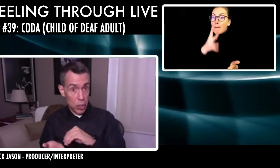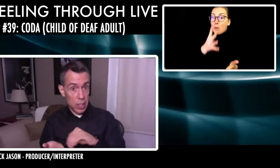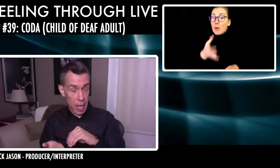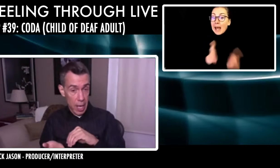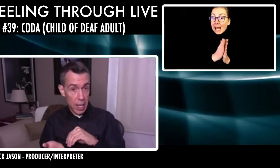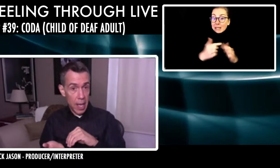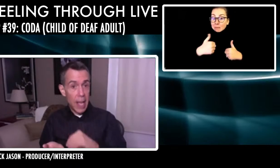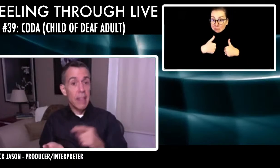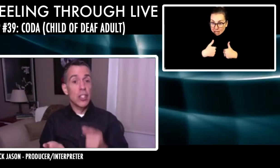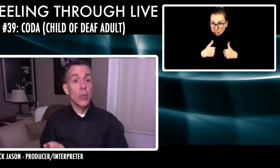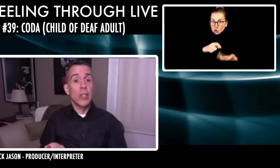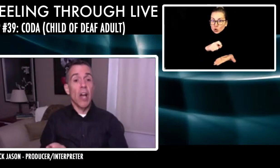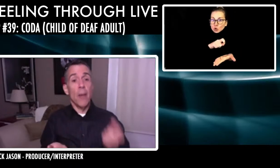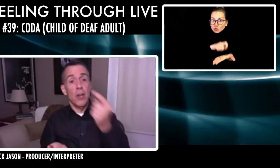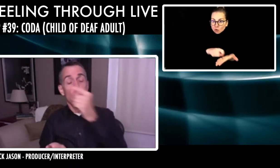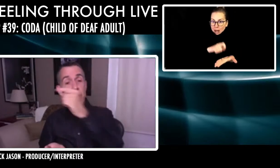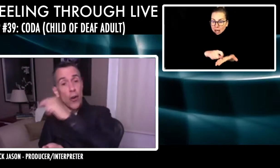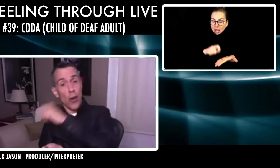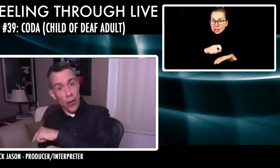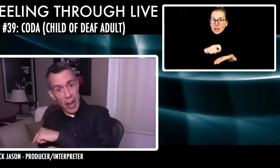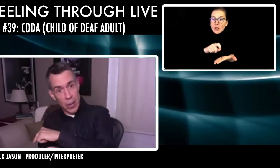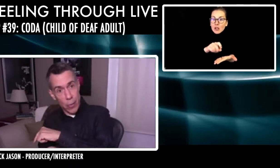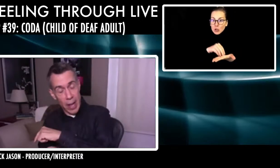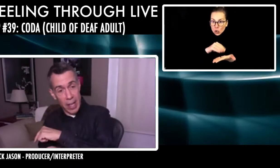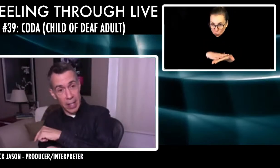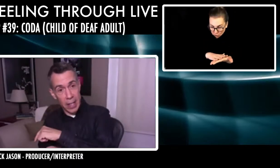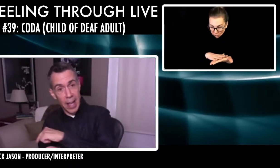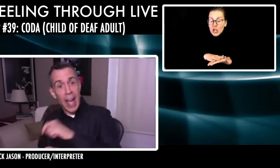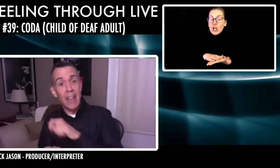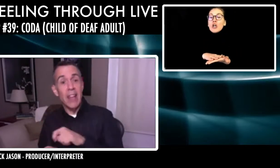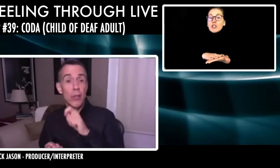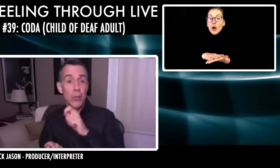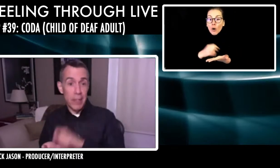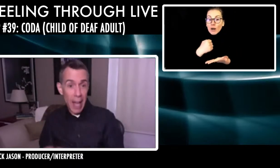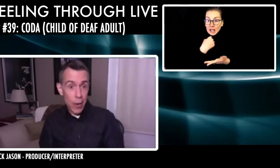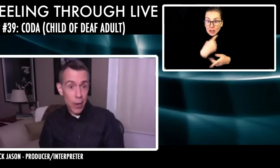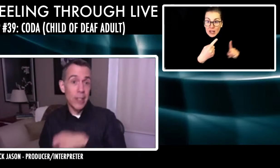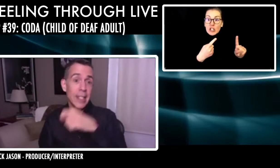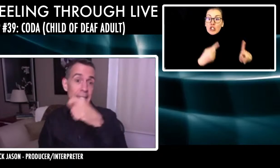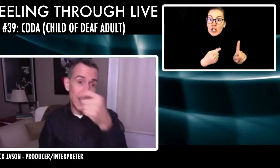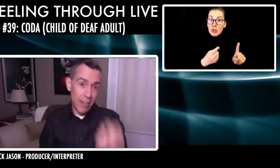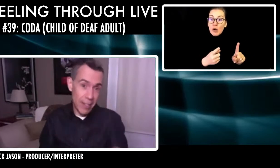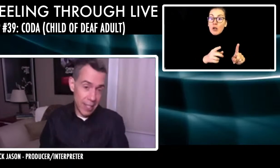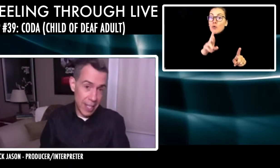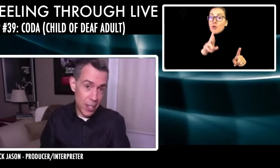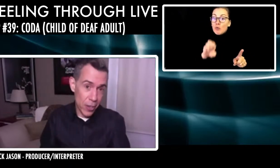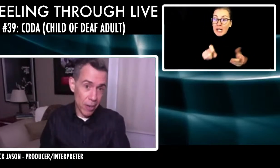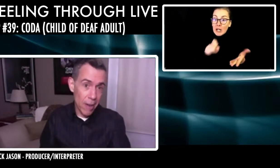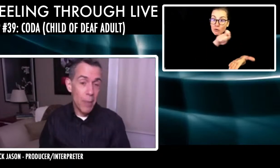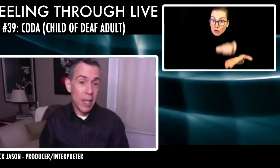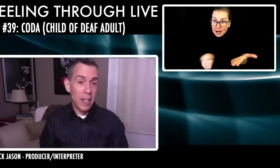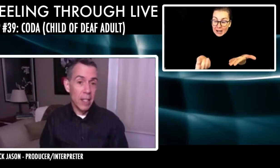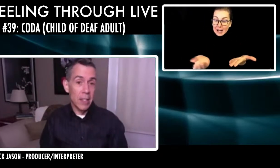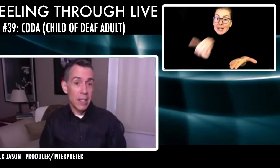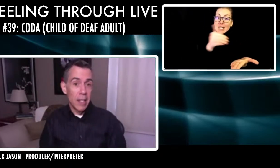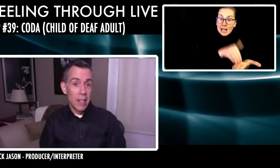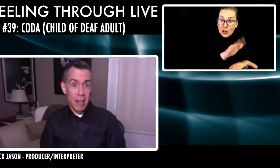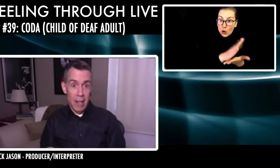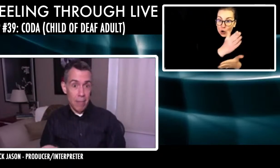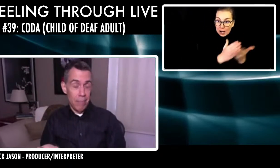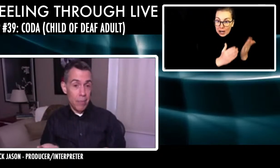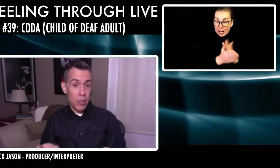what she should say. Then she would copy it over in her handwriting. And then I would use that note to give it to the teacher because,